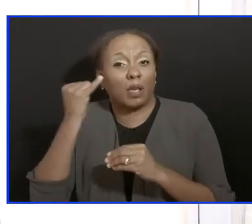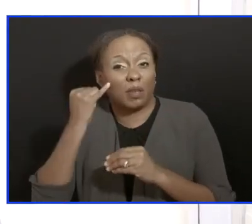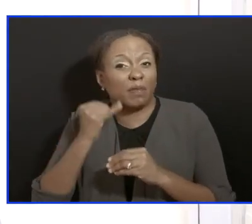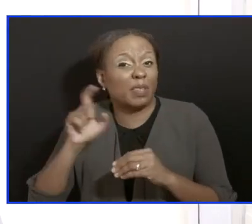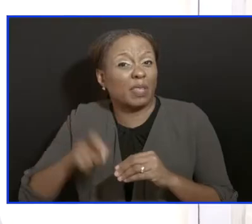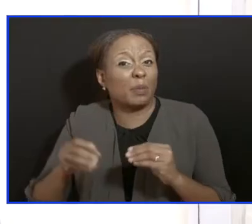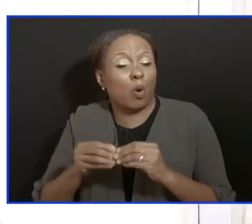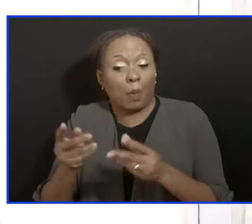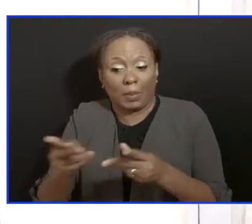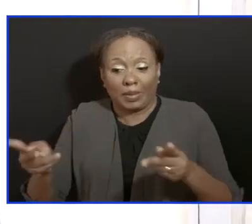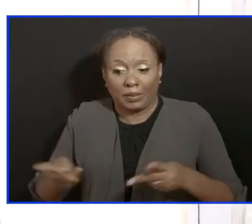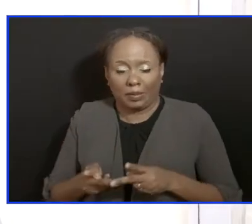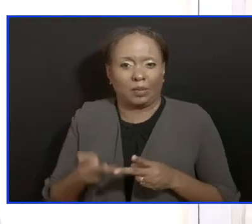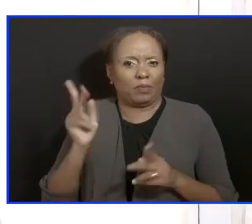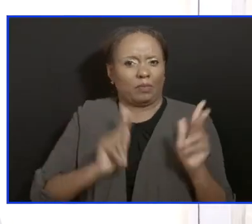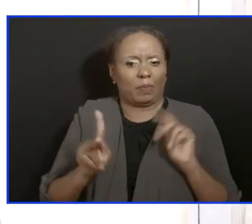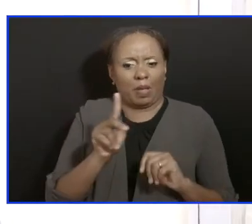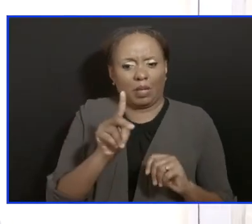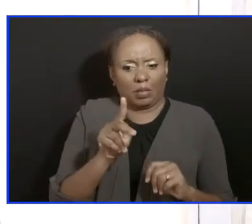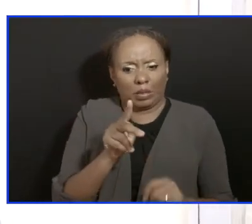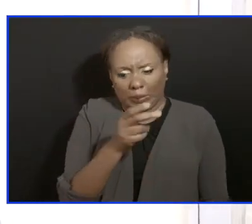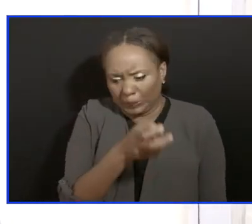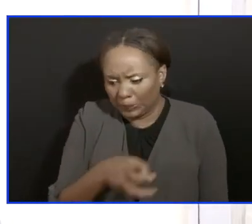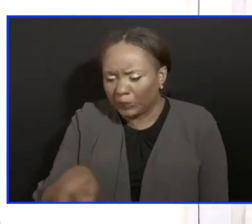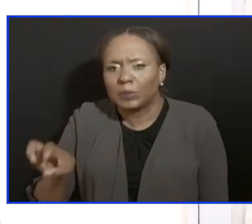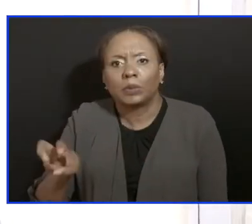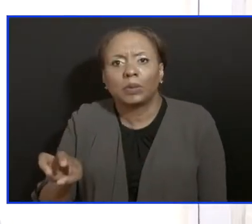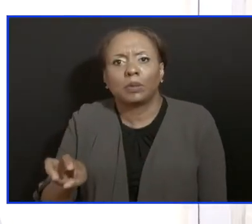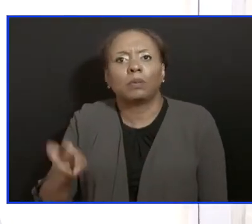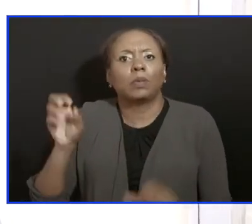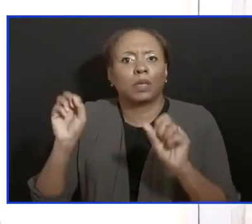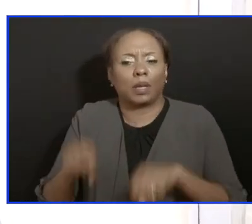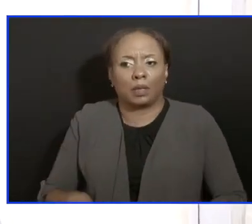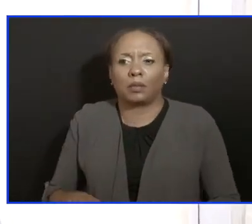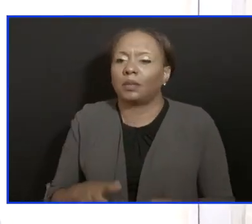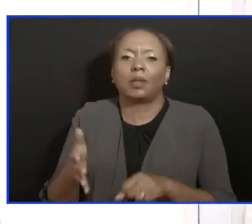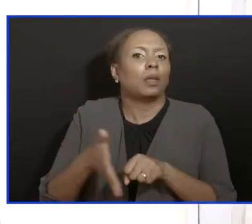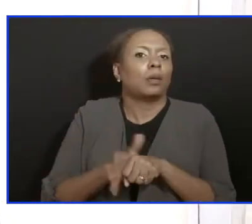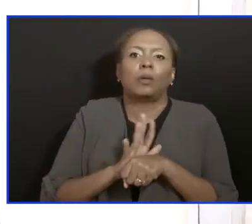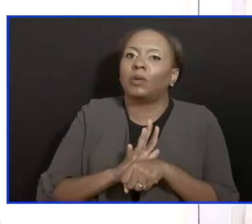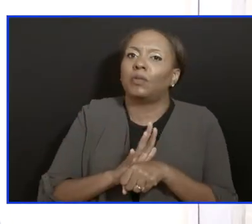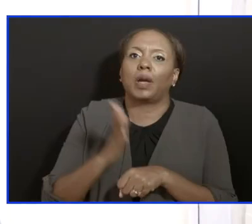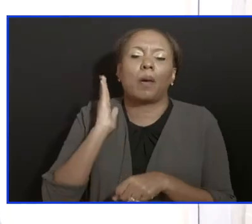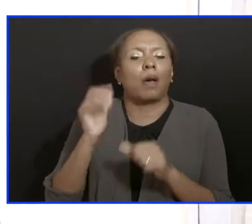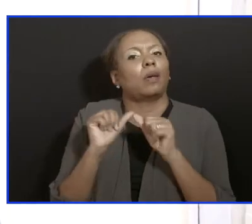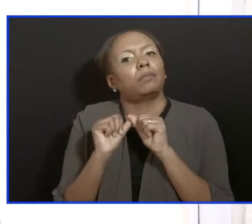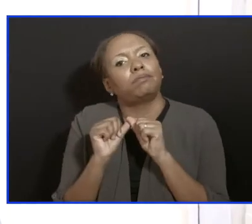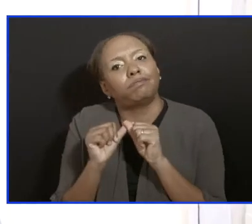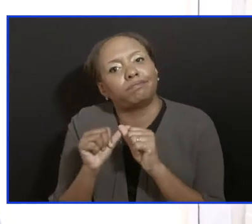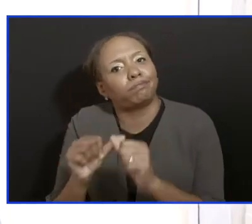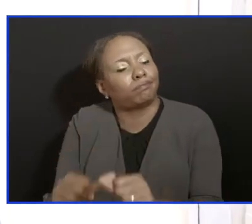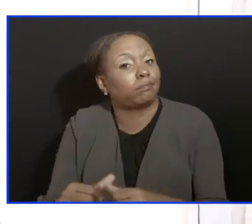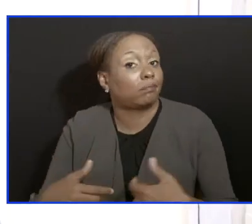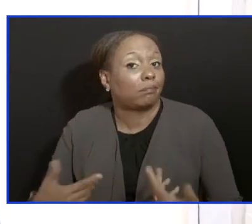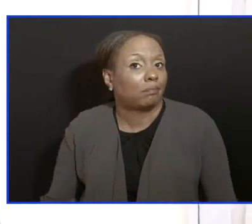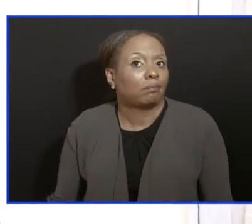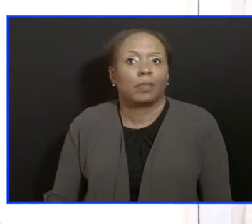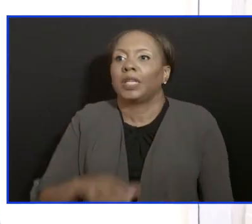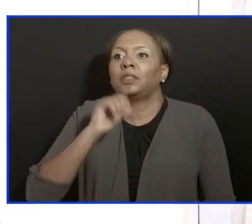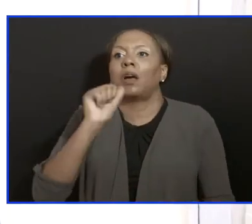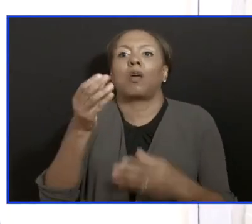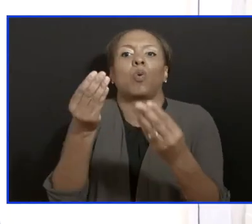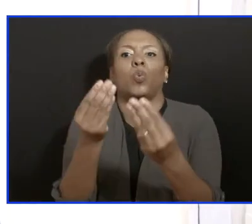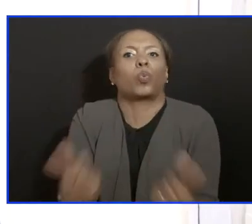can deal with it. And why? COVID is not going anywhere. I've said over and over, this is a marathon. And I'm not speaking about